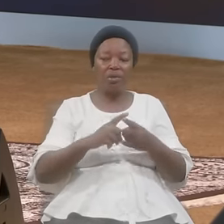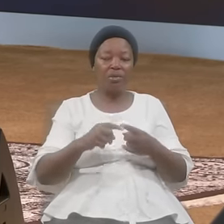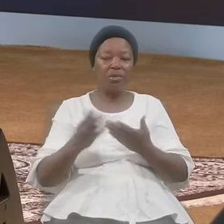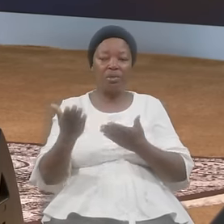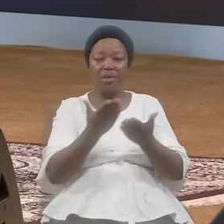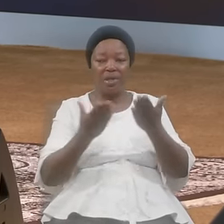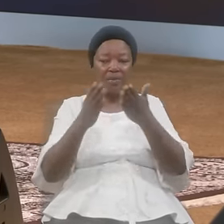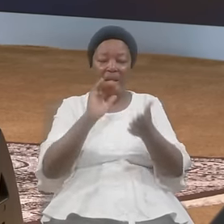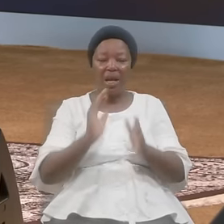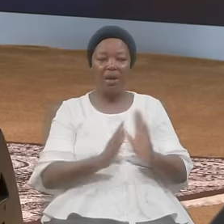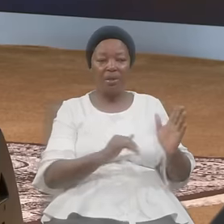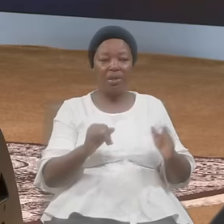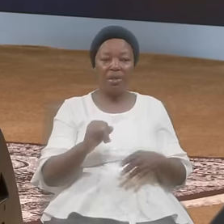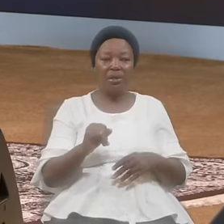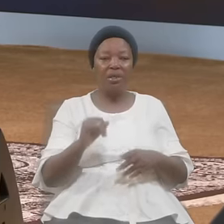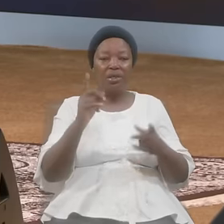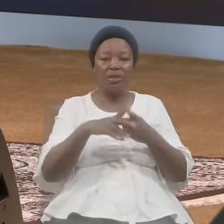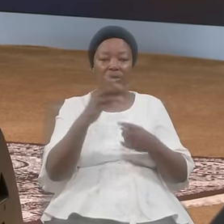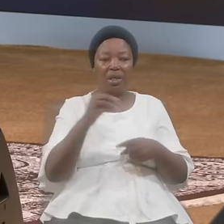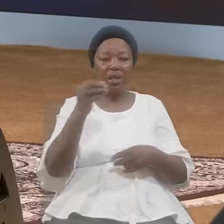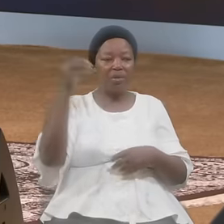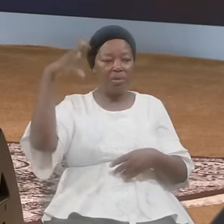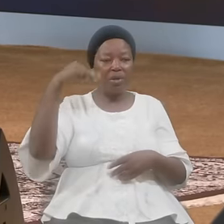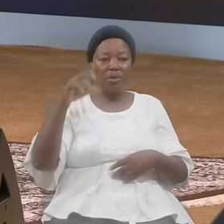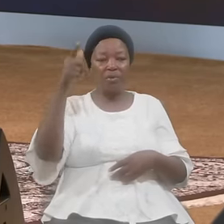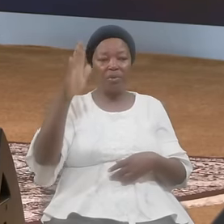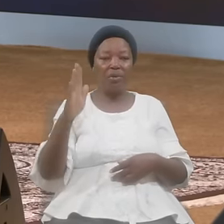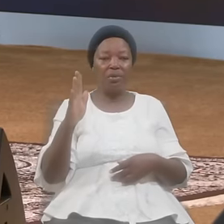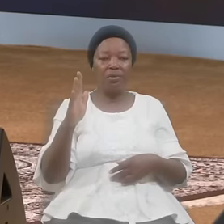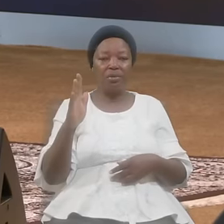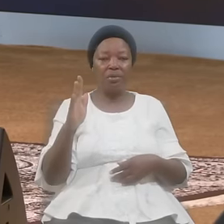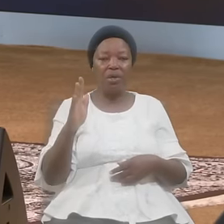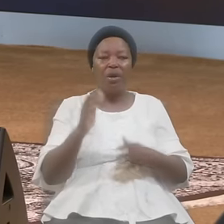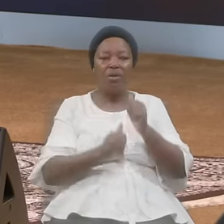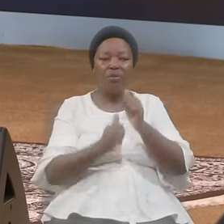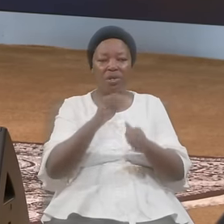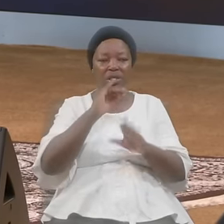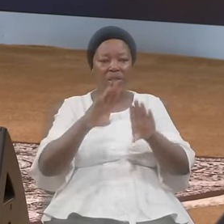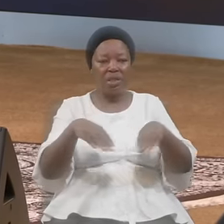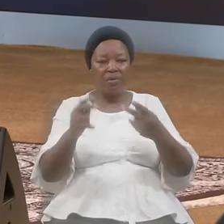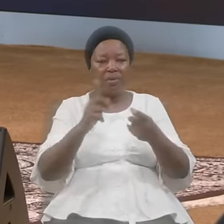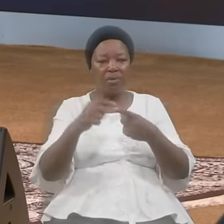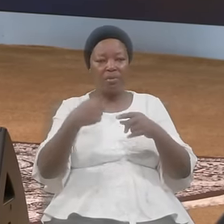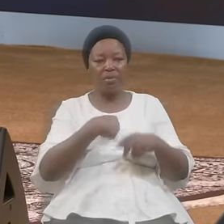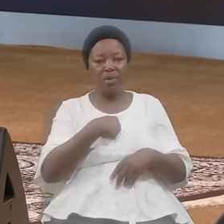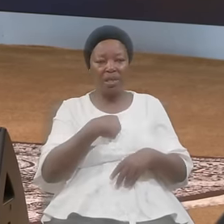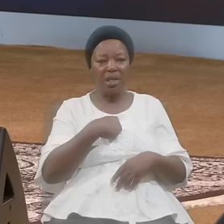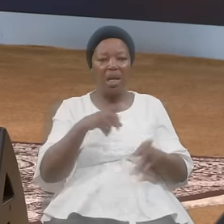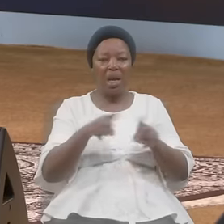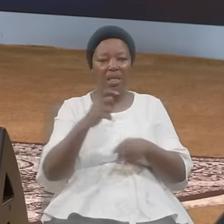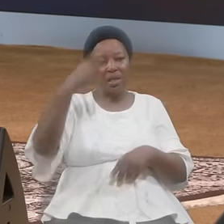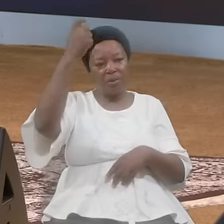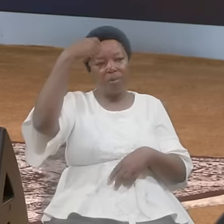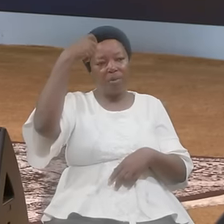According To The Grace Of God Which Is Given Unto Me As A